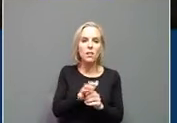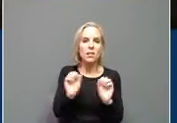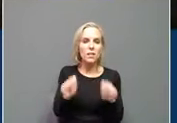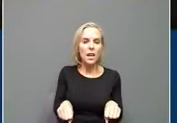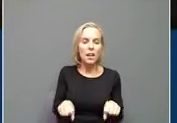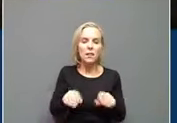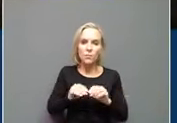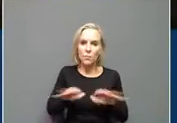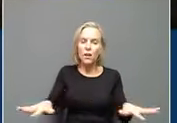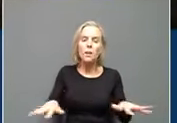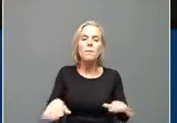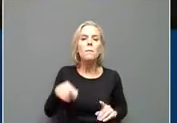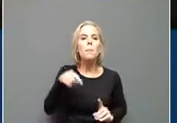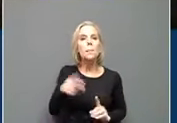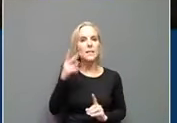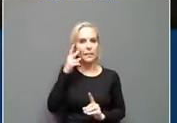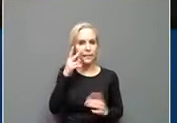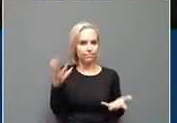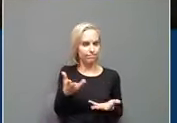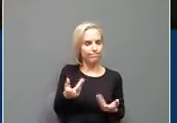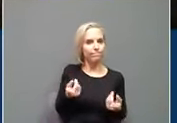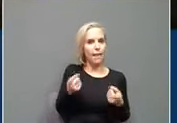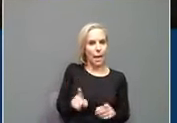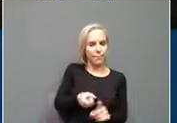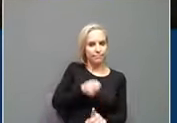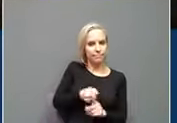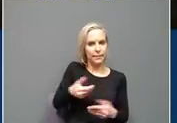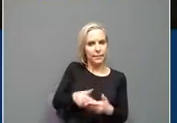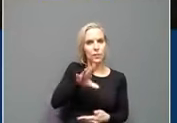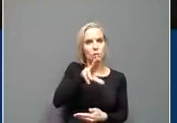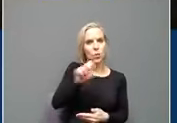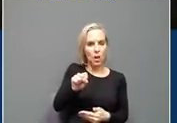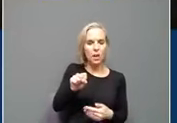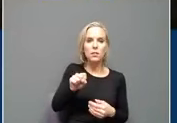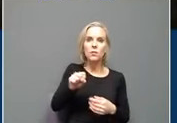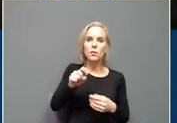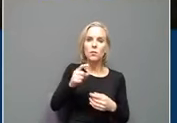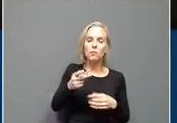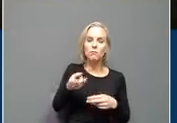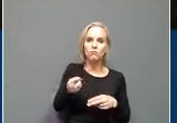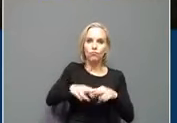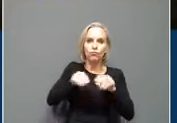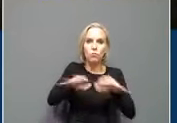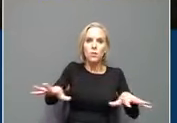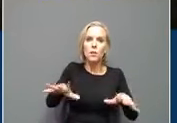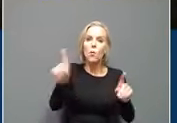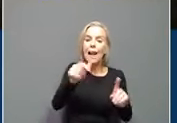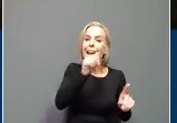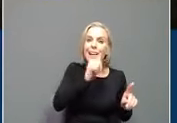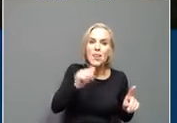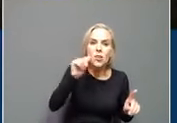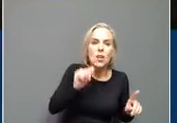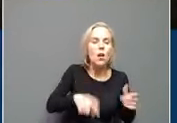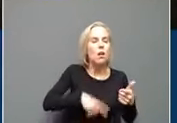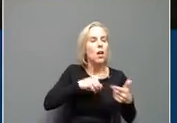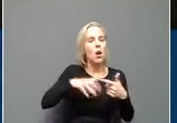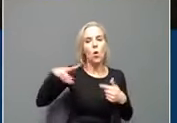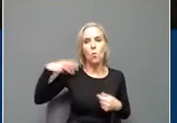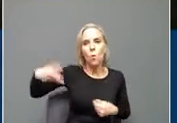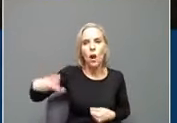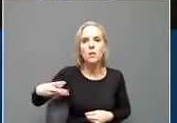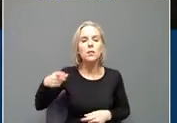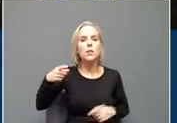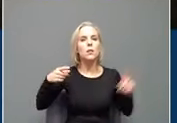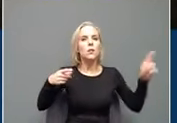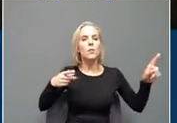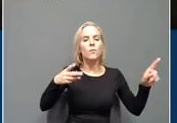in certain areas inside the United States. Cases in Arizona are climbing. Washington, Hawaii, Arkansas,